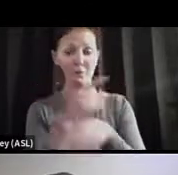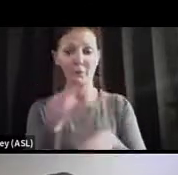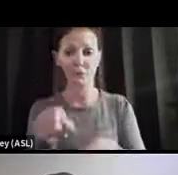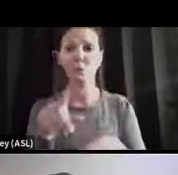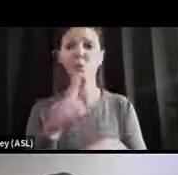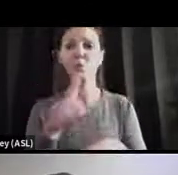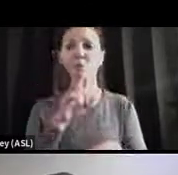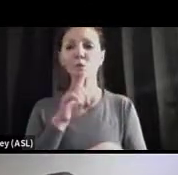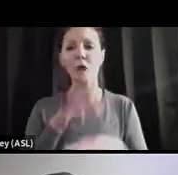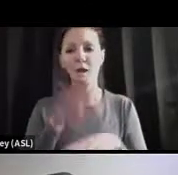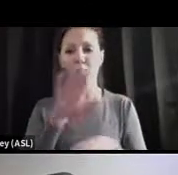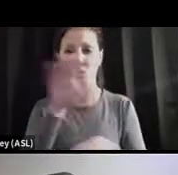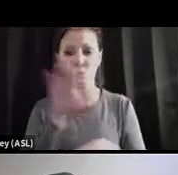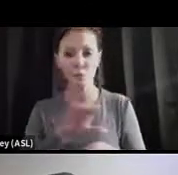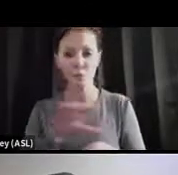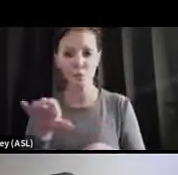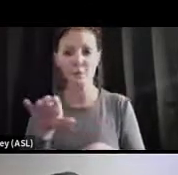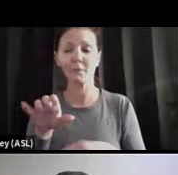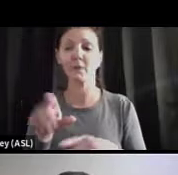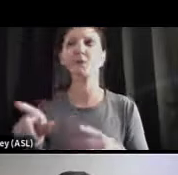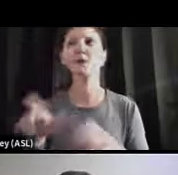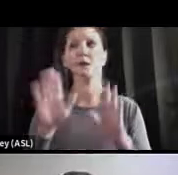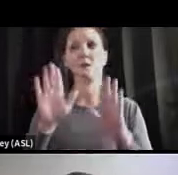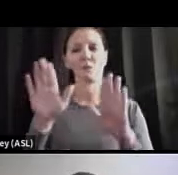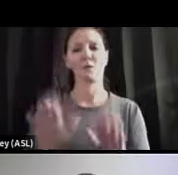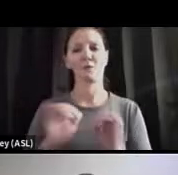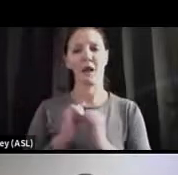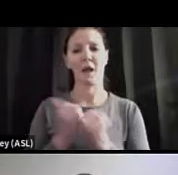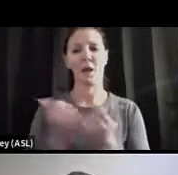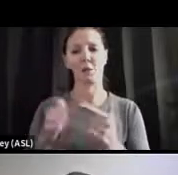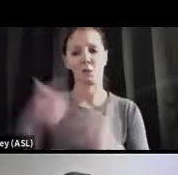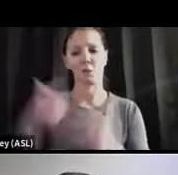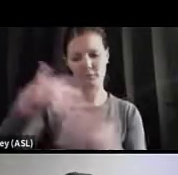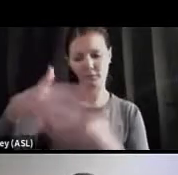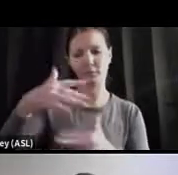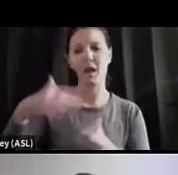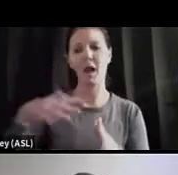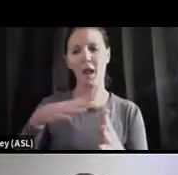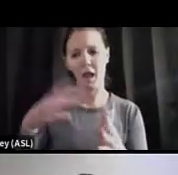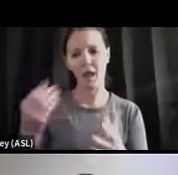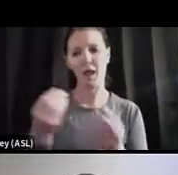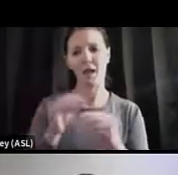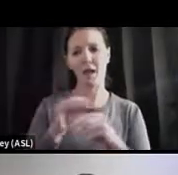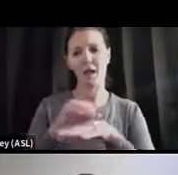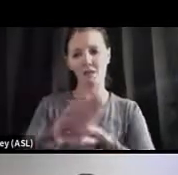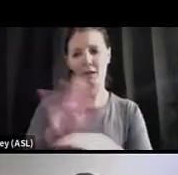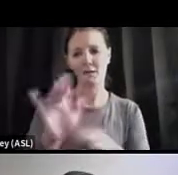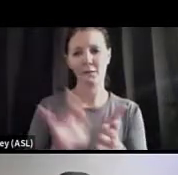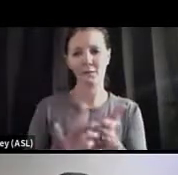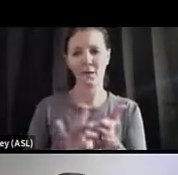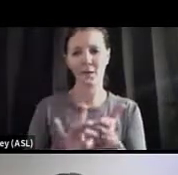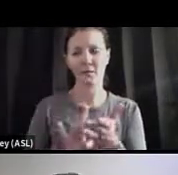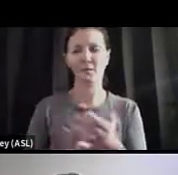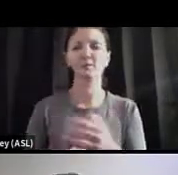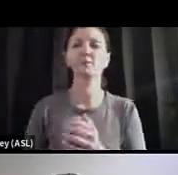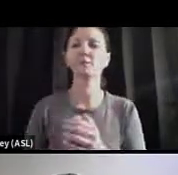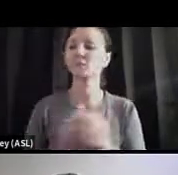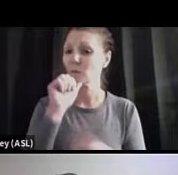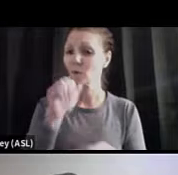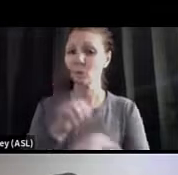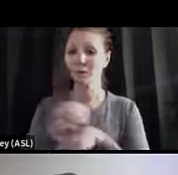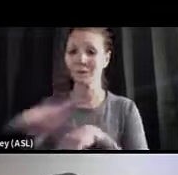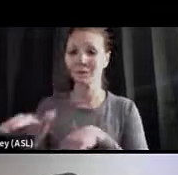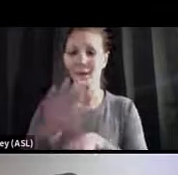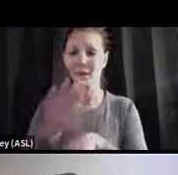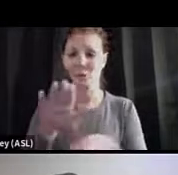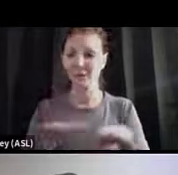nice way to be able to interact and offer advice. And then finally, know, keep yourself, don't send your kid to school, try and minimize